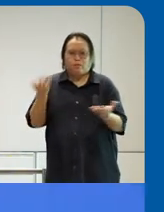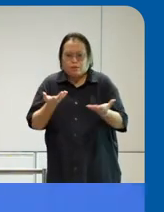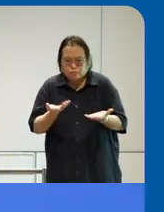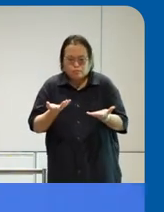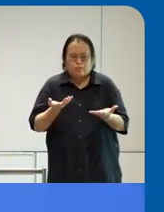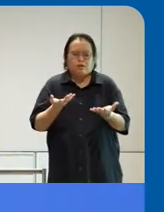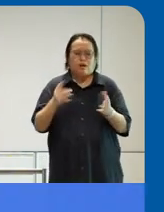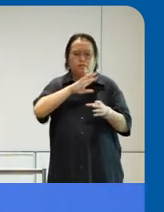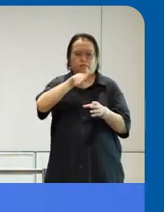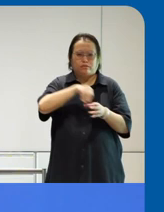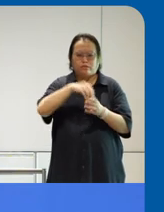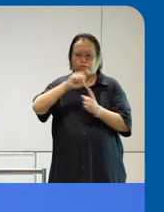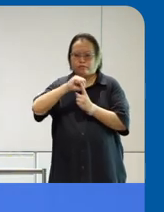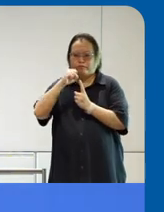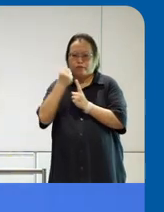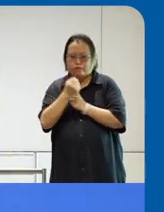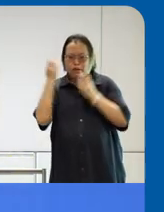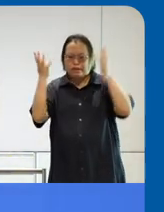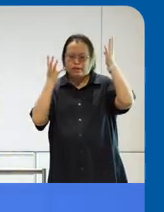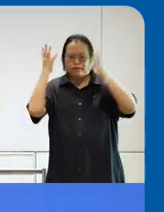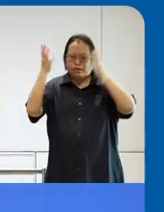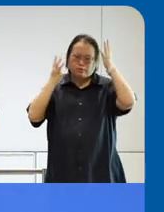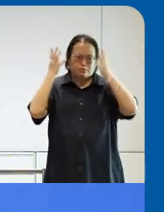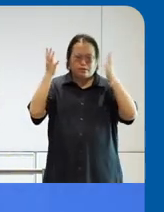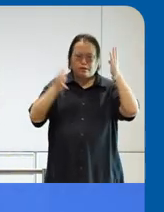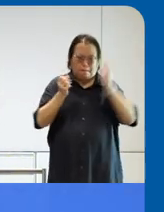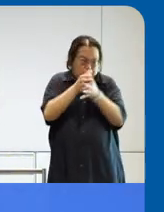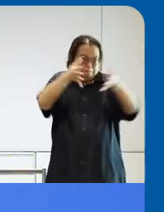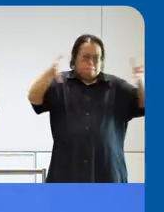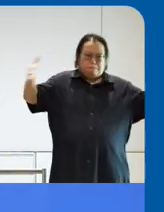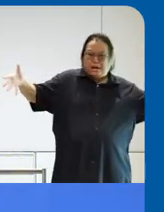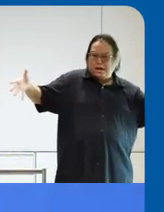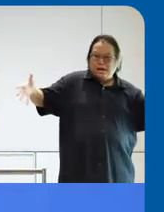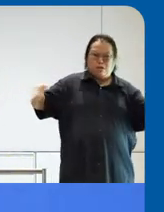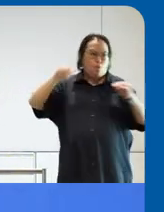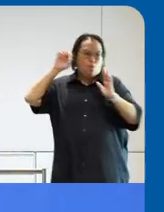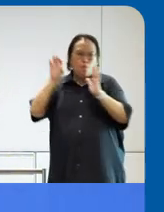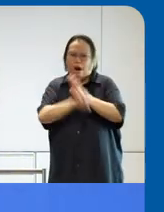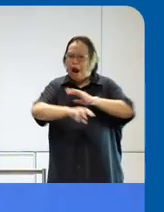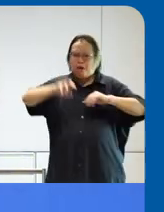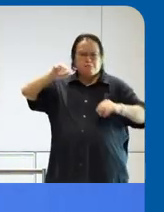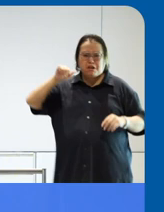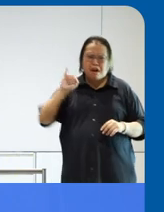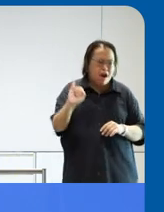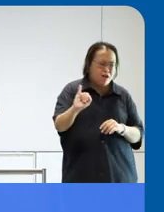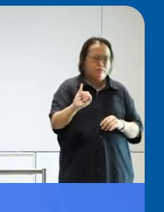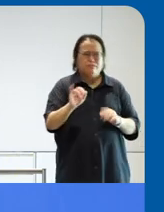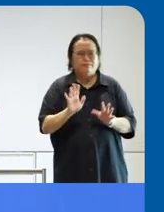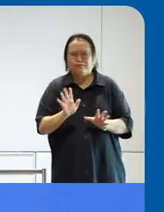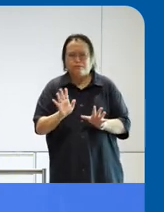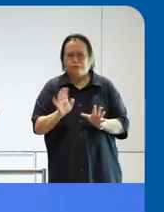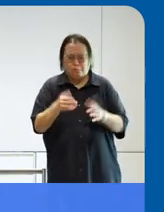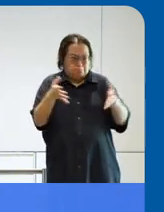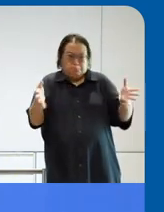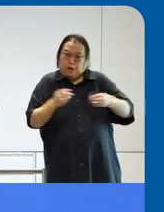innovation doesn't always have to be this big flashy thing. You know, it's not always about AI or, you know, some kind of very big